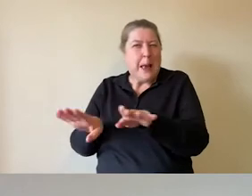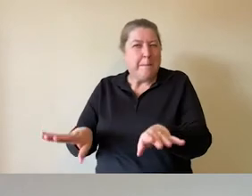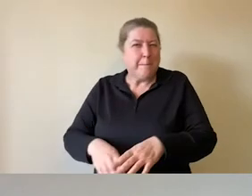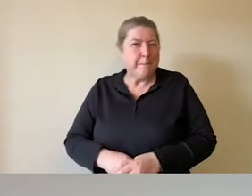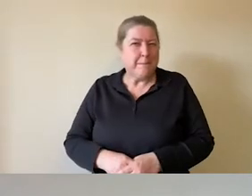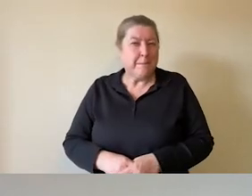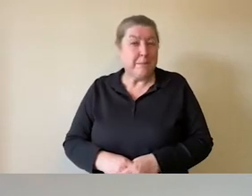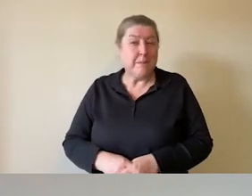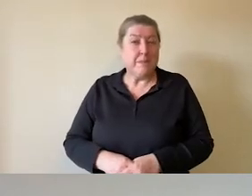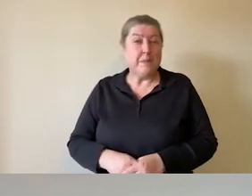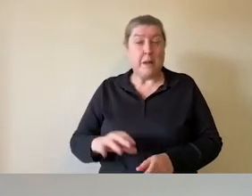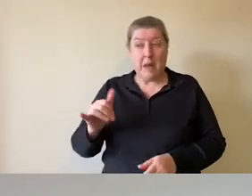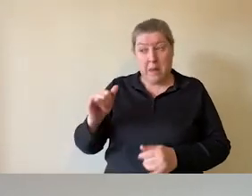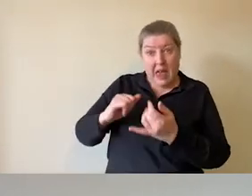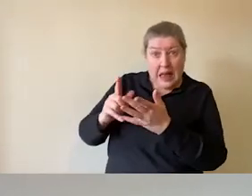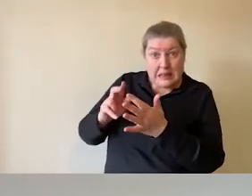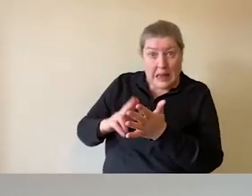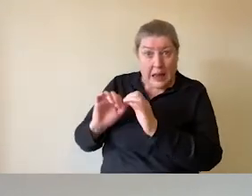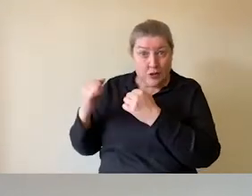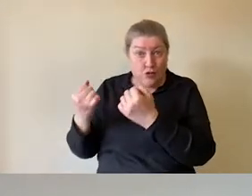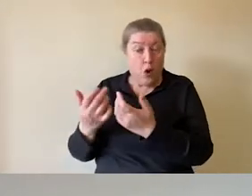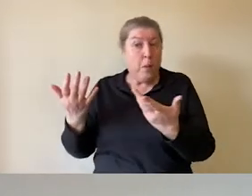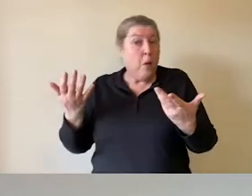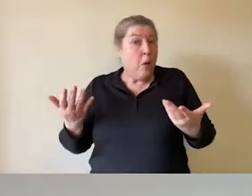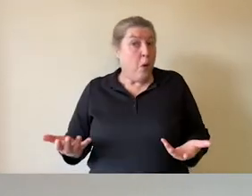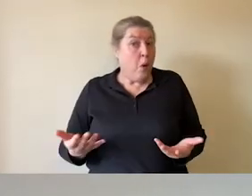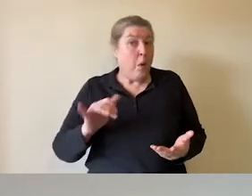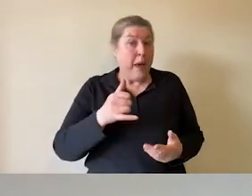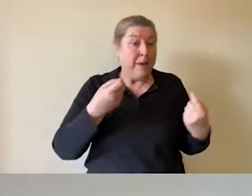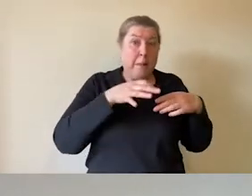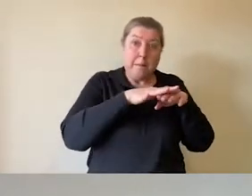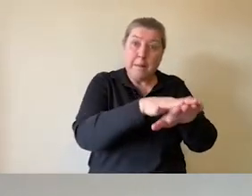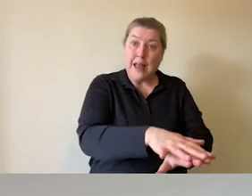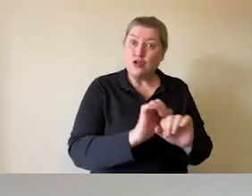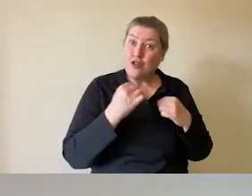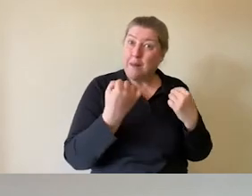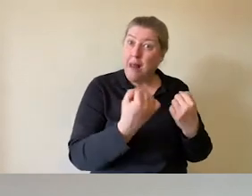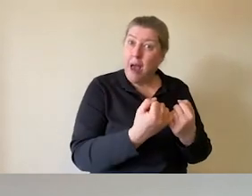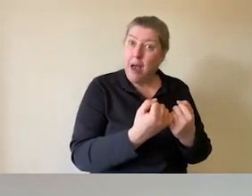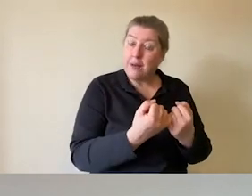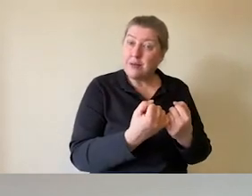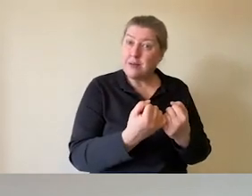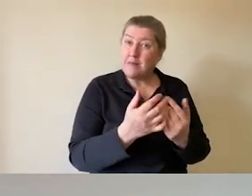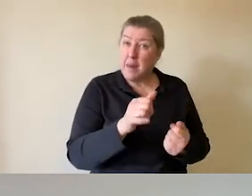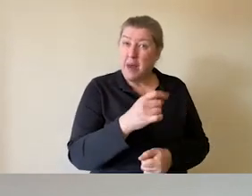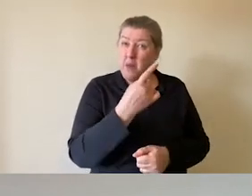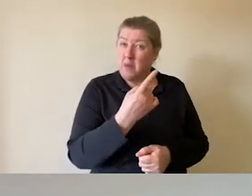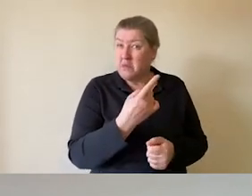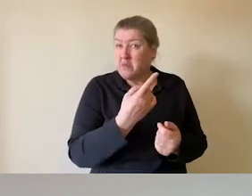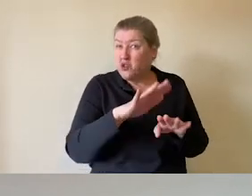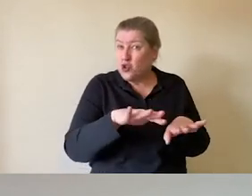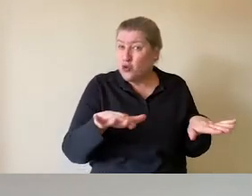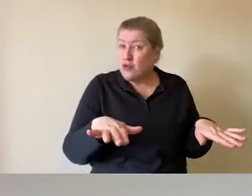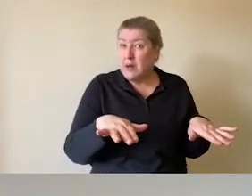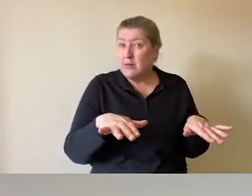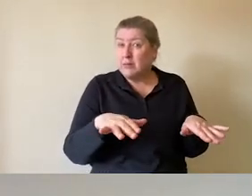that may be for an SEM group or it may be for a mainstream class where perhaps they have children who are